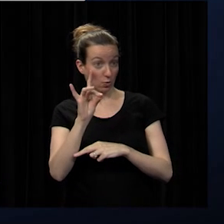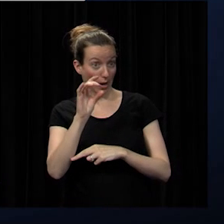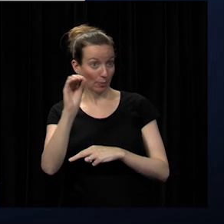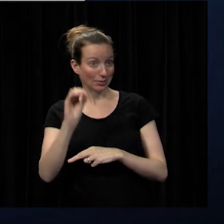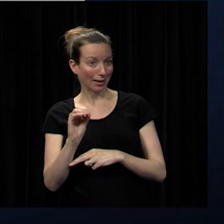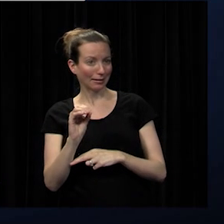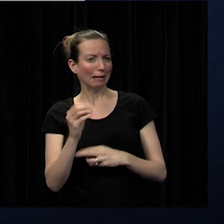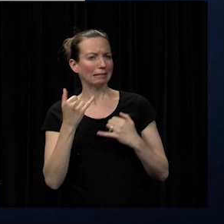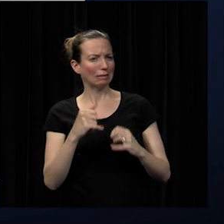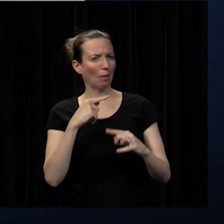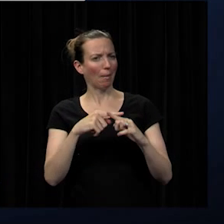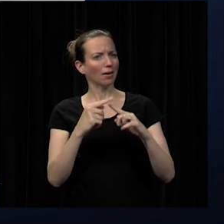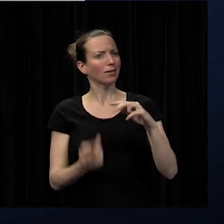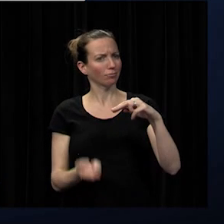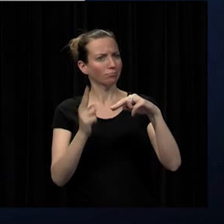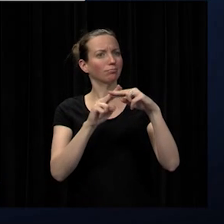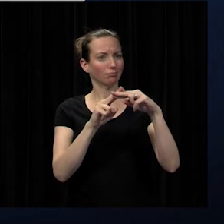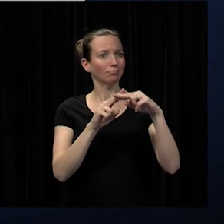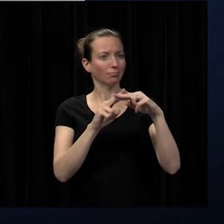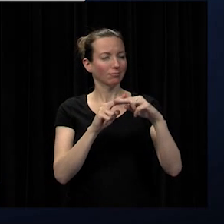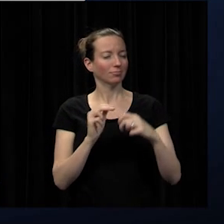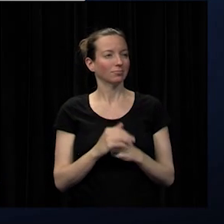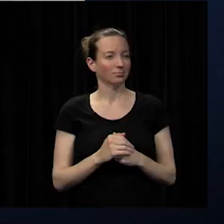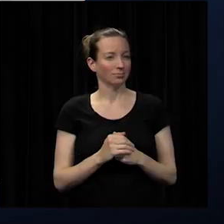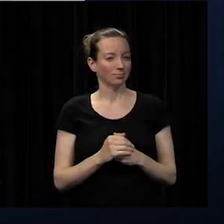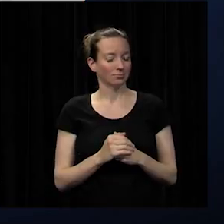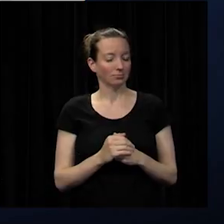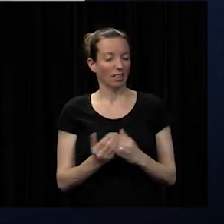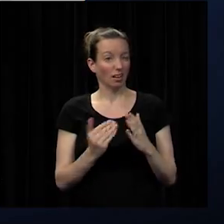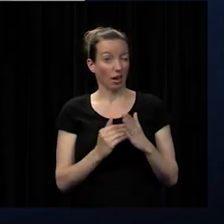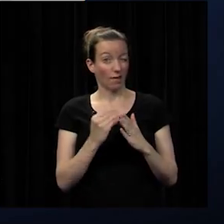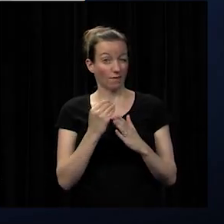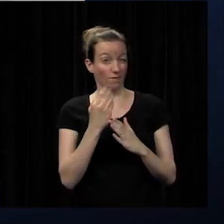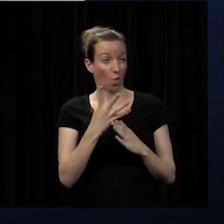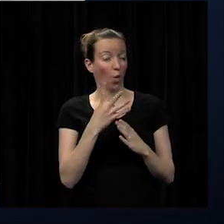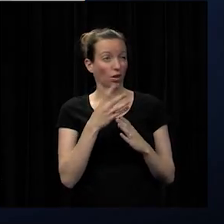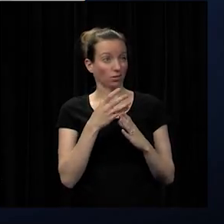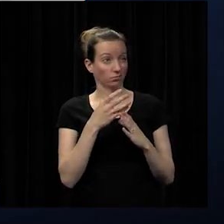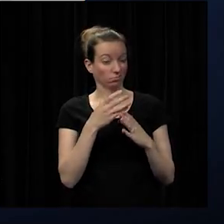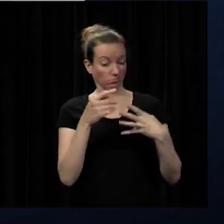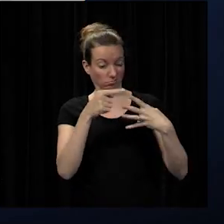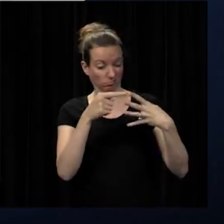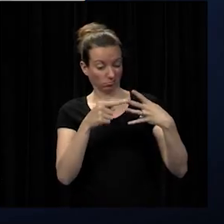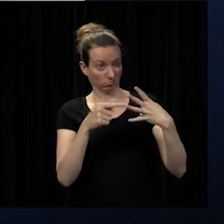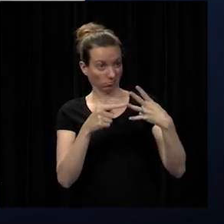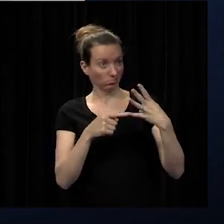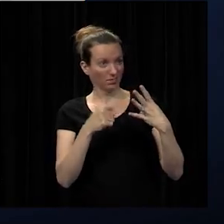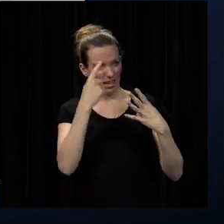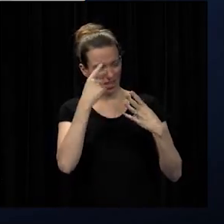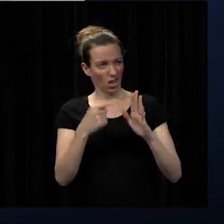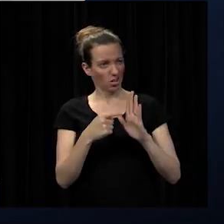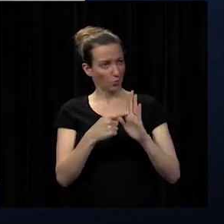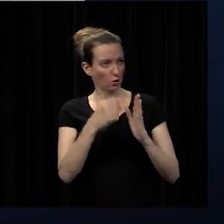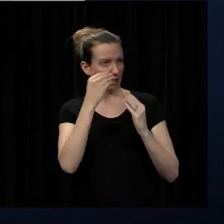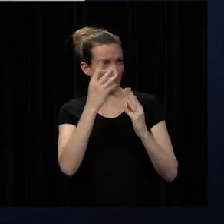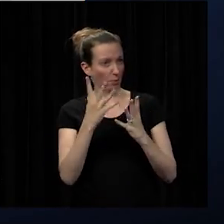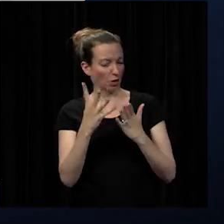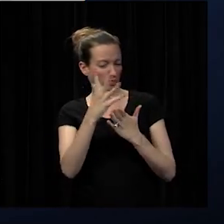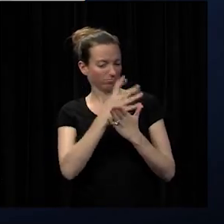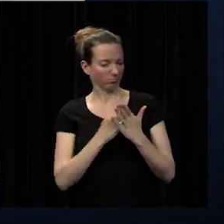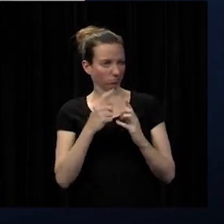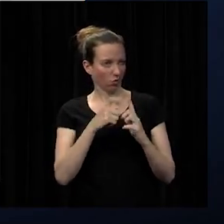very positive and again we picked four areas that we thought that demonstrated some of the information that we received from our patrons